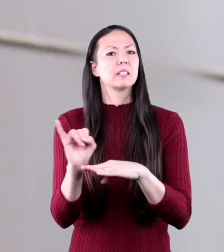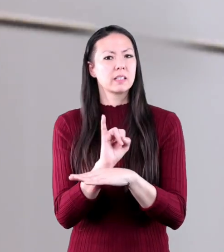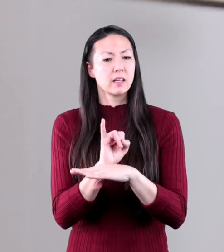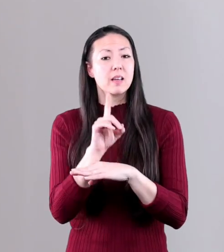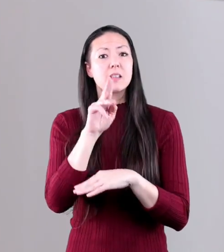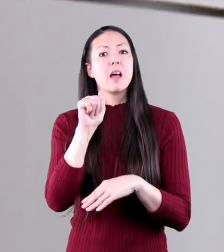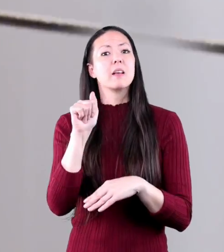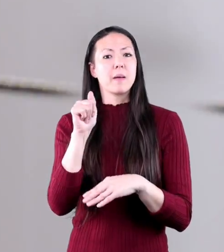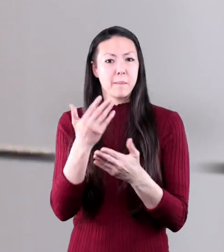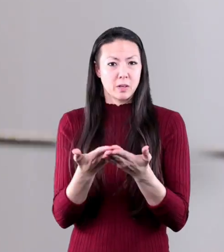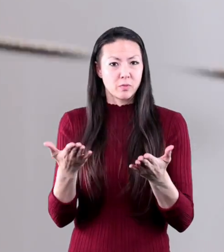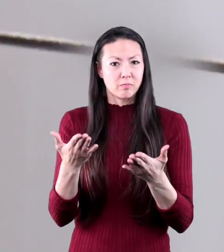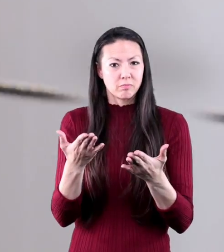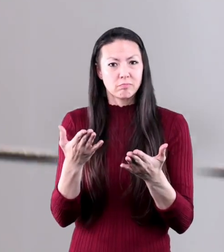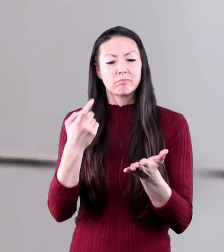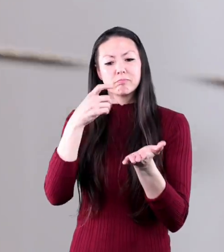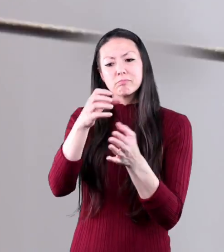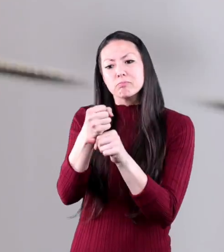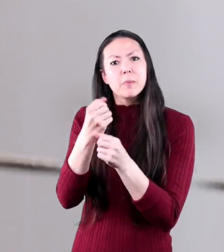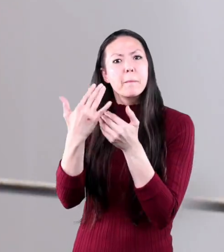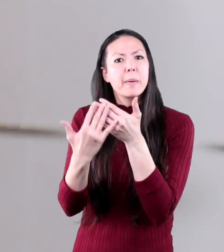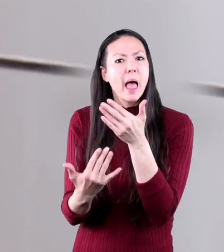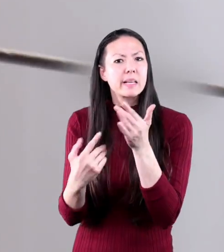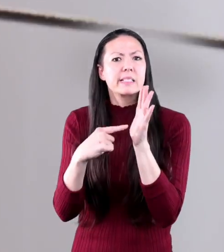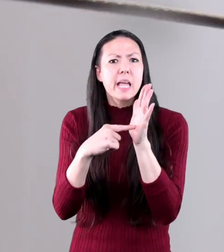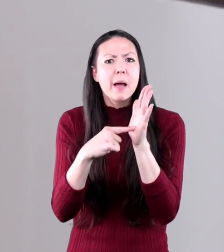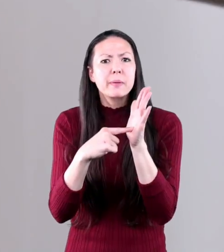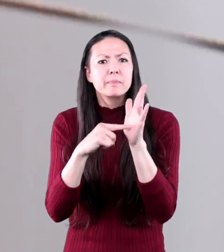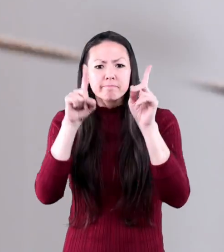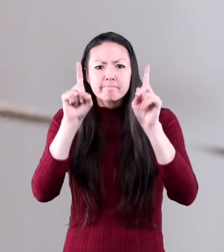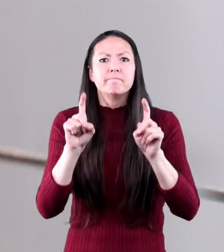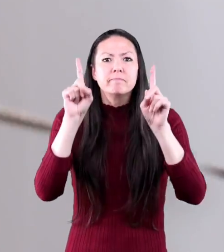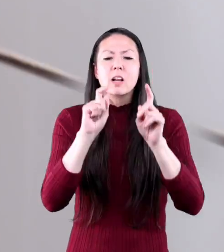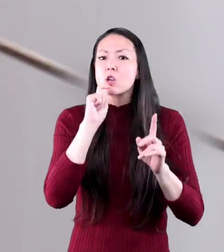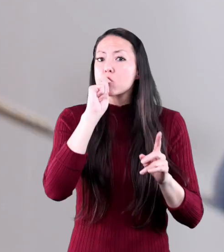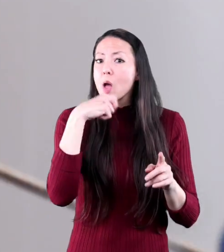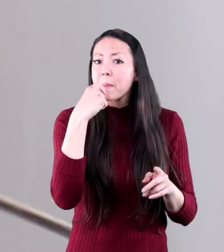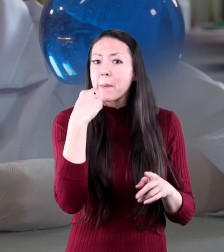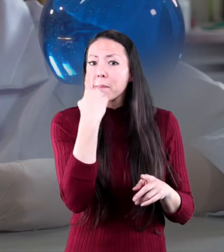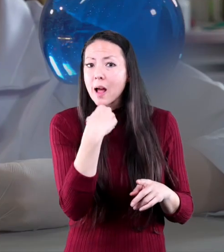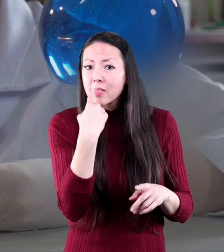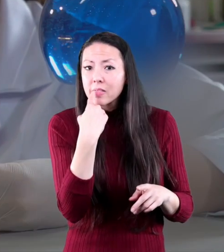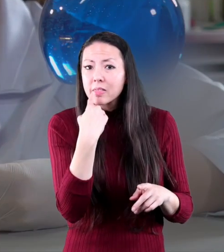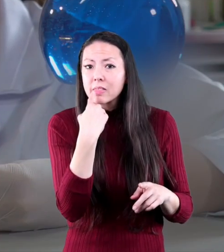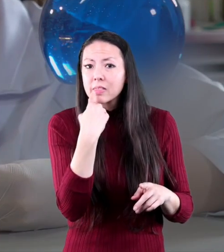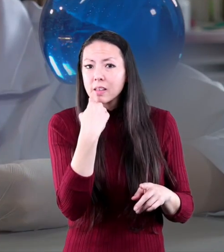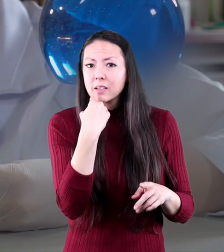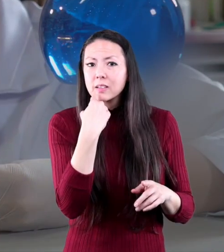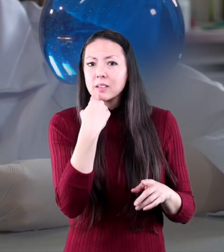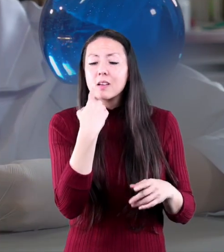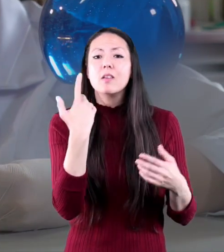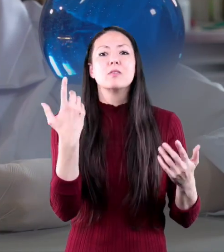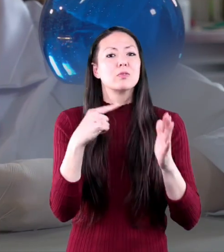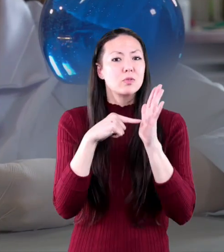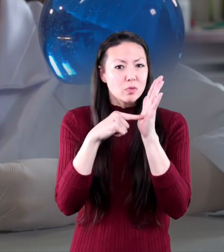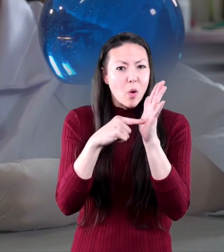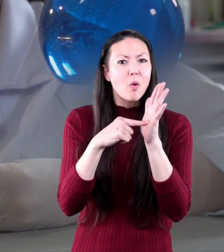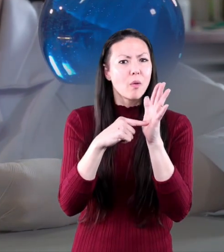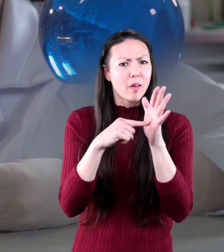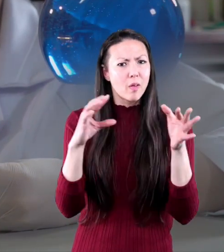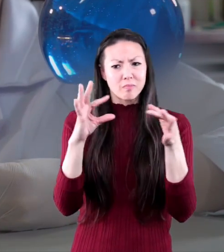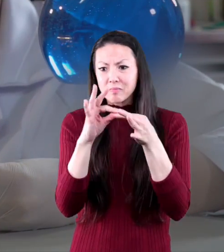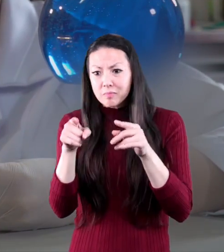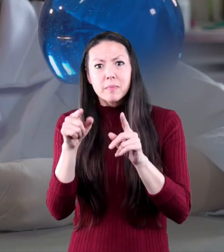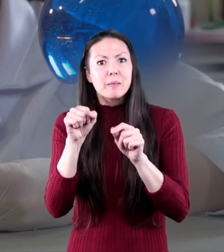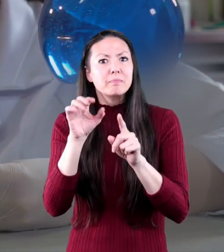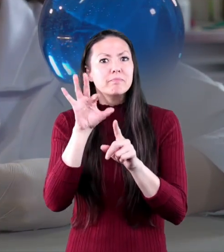DNA material obtained from a blood sample or from a swab of saliva from inside your cheek may show a link to